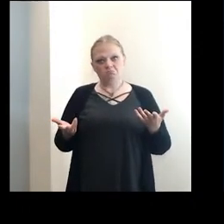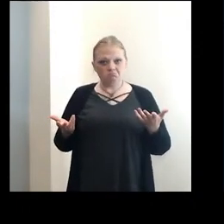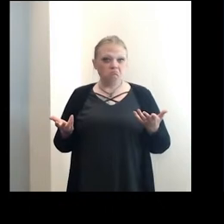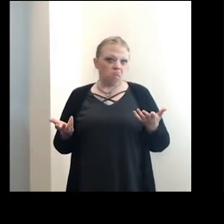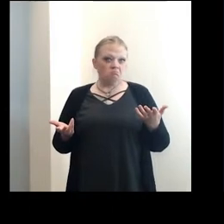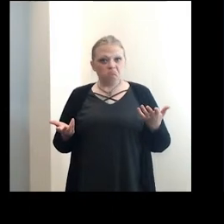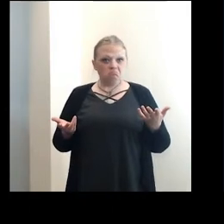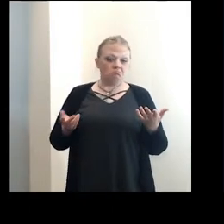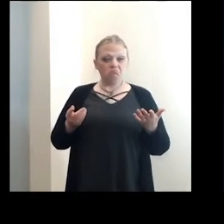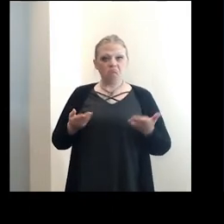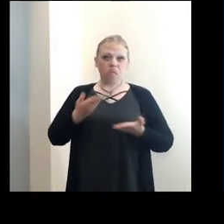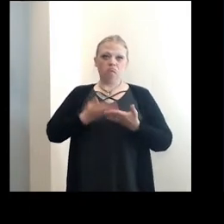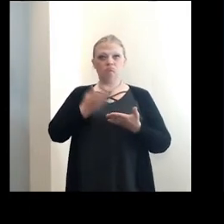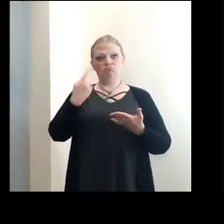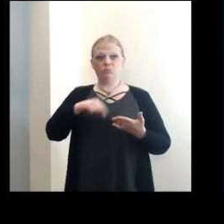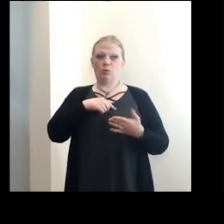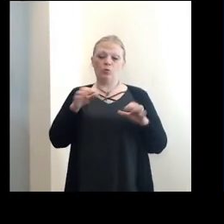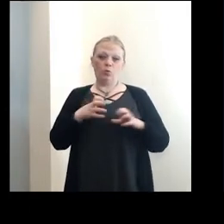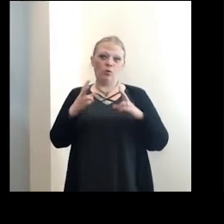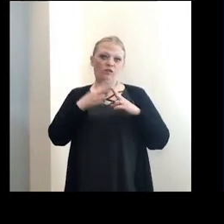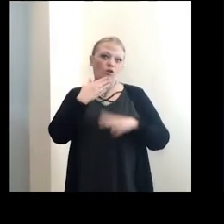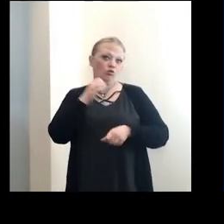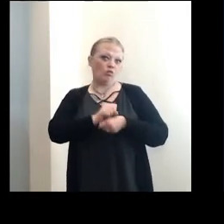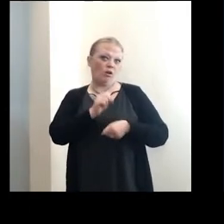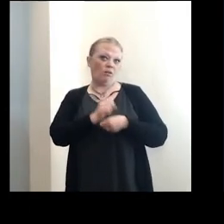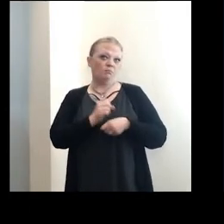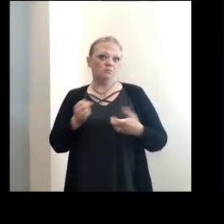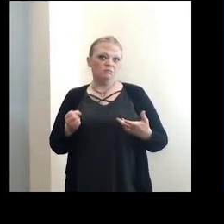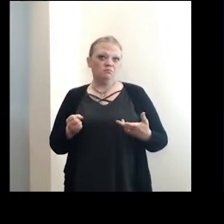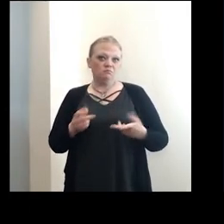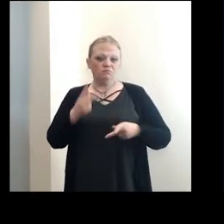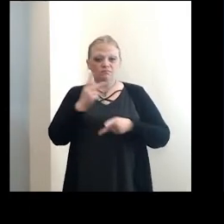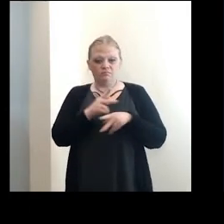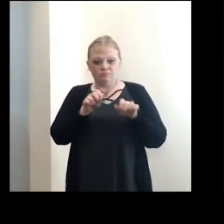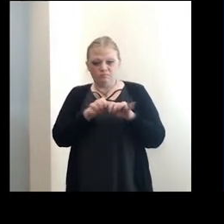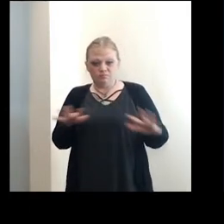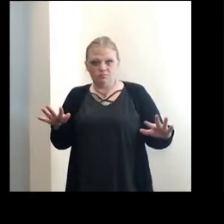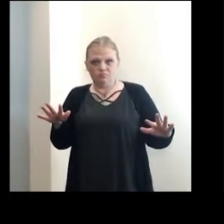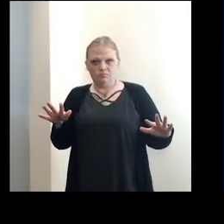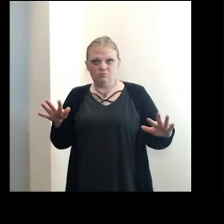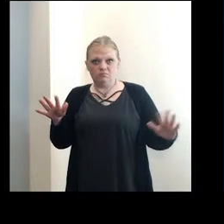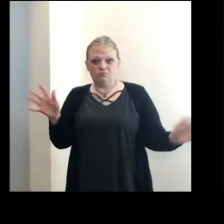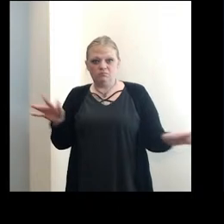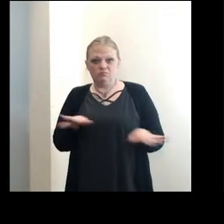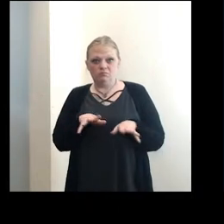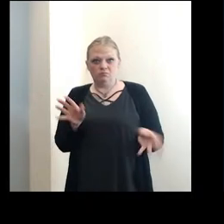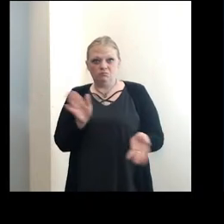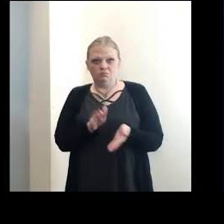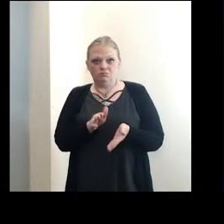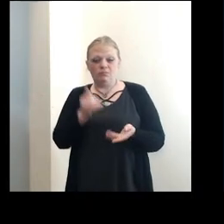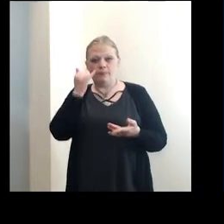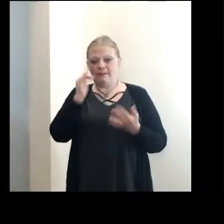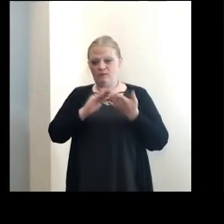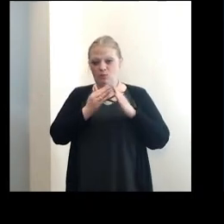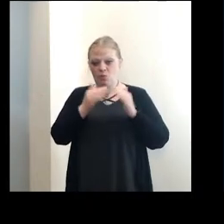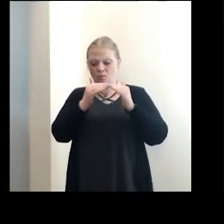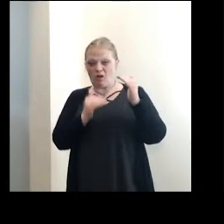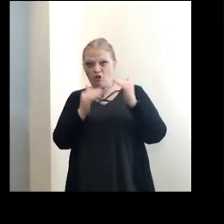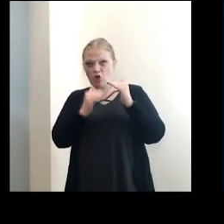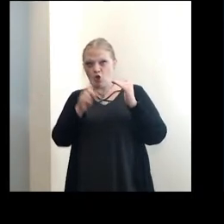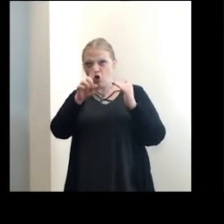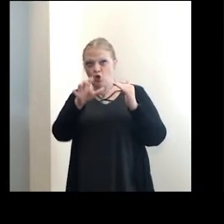shows that we're doing a very good job of keeping the spread of COVID-19 down. And if we can get it as a community below 100